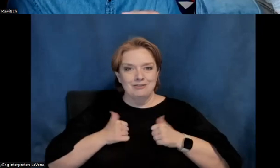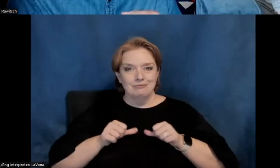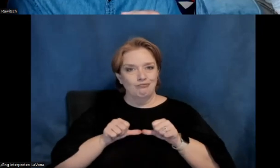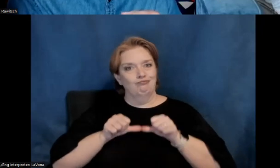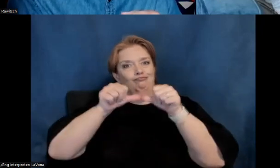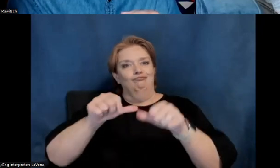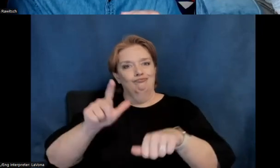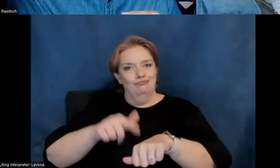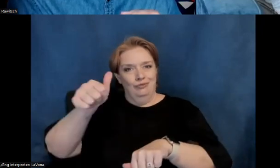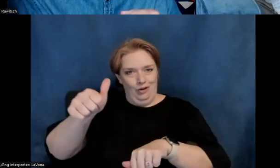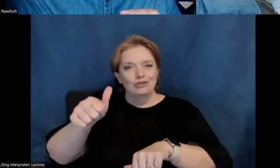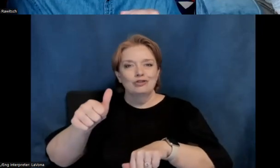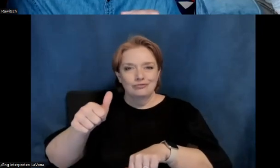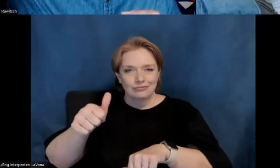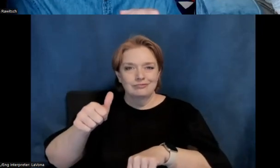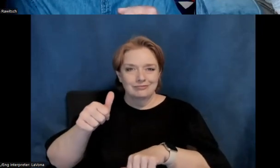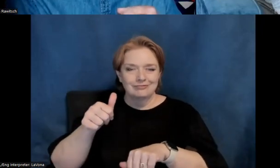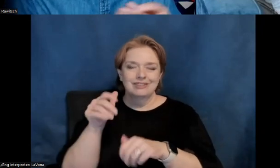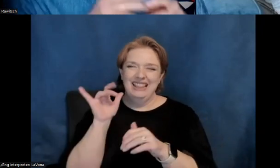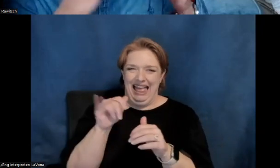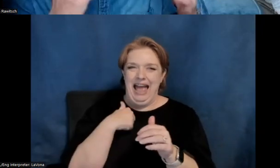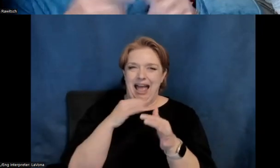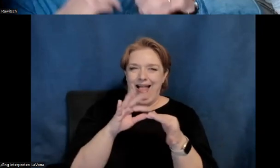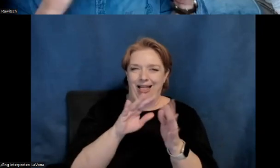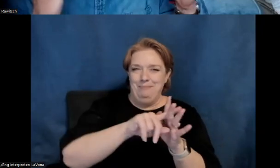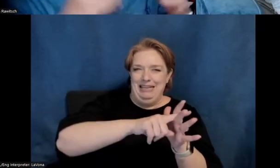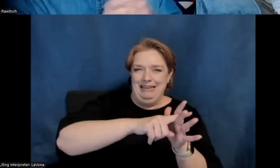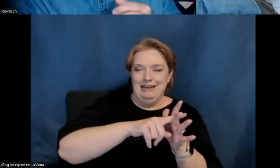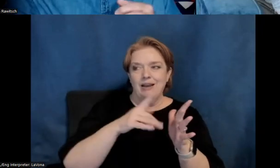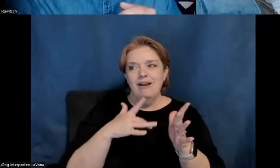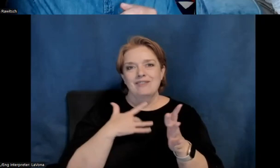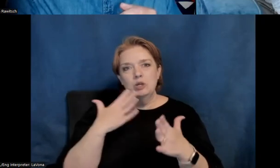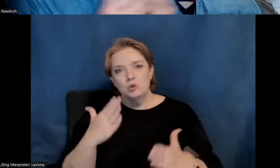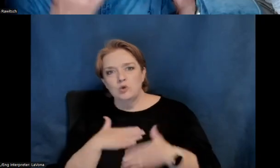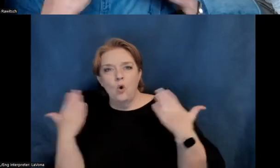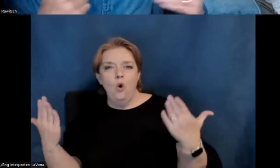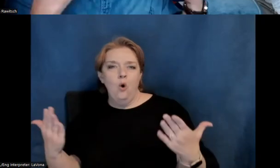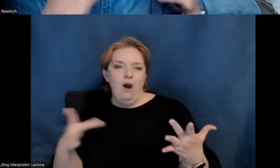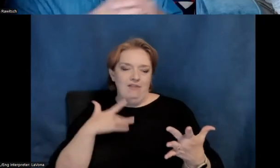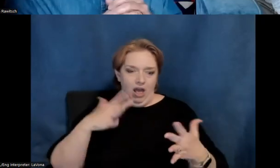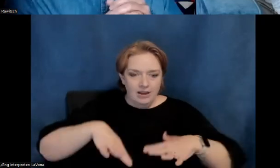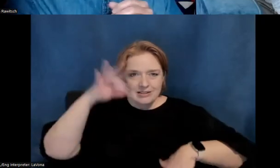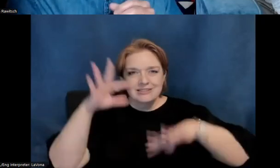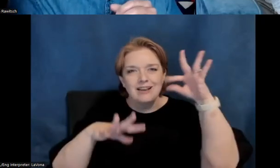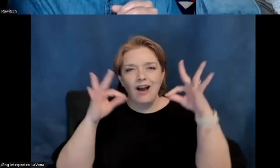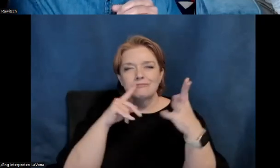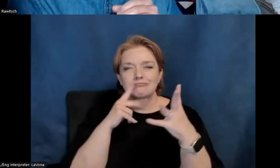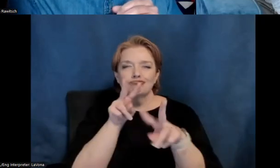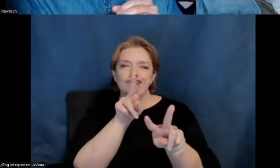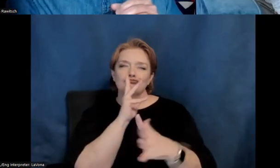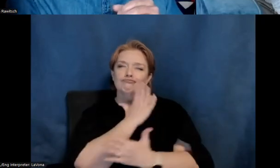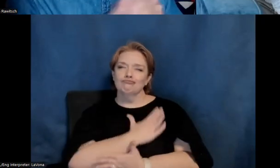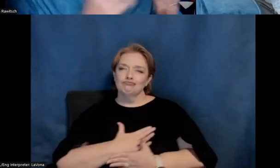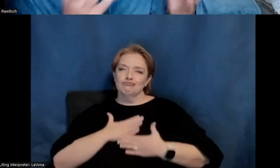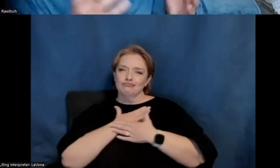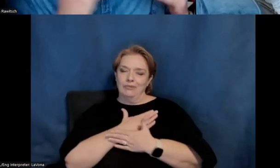how, how long we live and, uh, know, that those experiences of joy and discovery and, uh, aesthetic pleasure, uh, uh, you know,